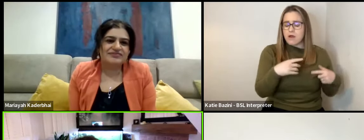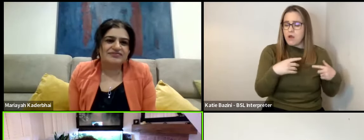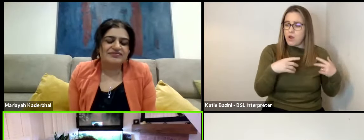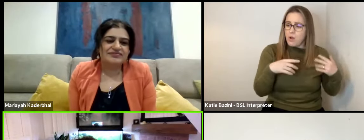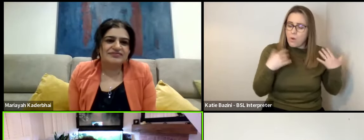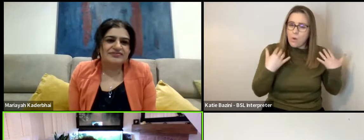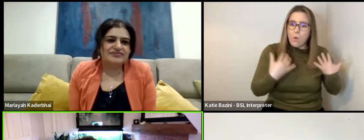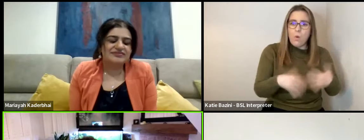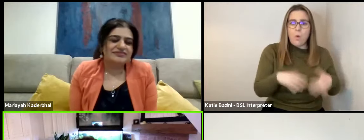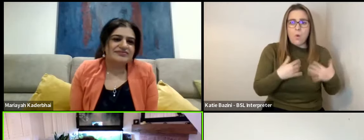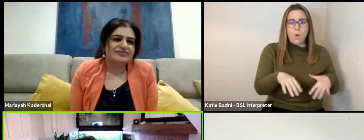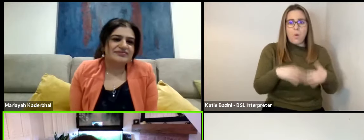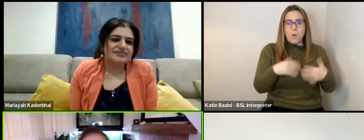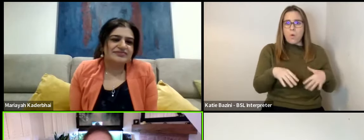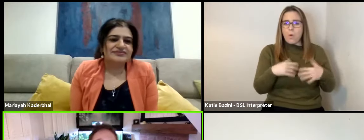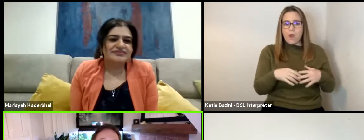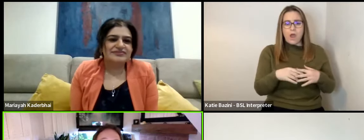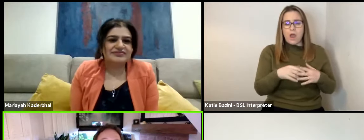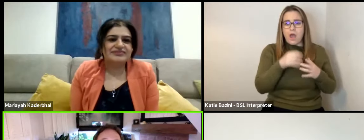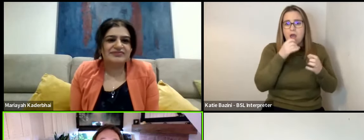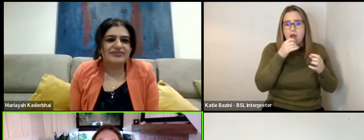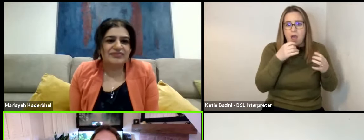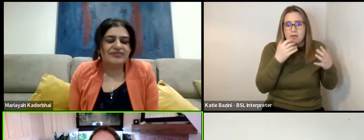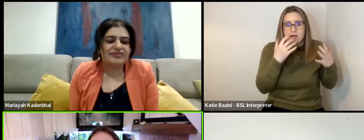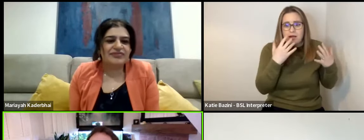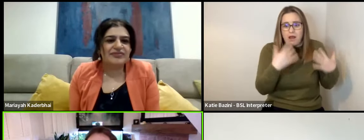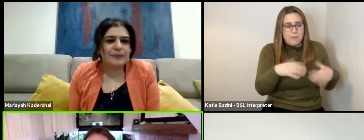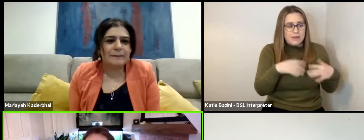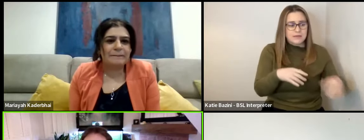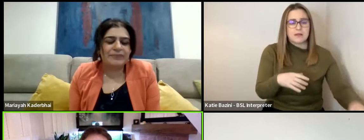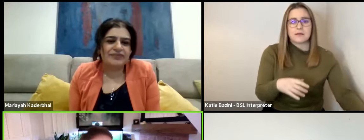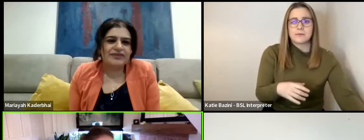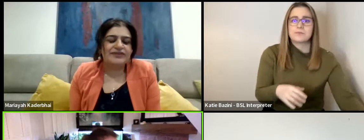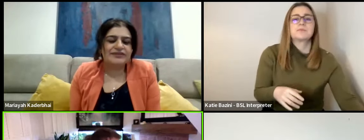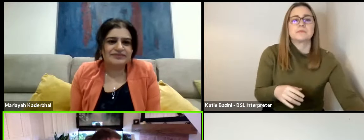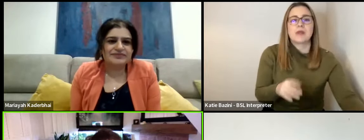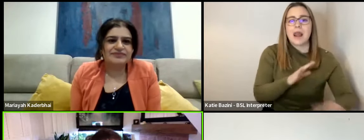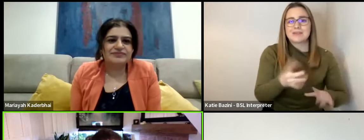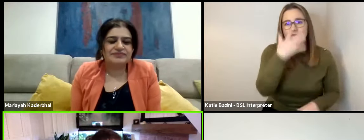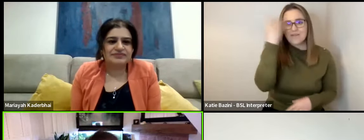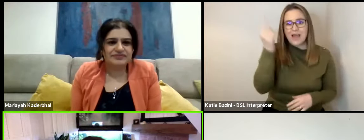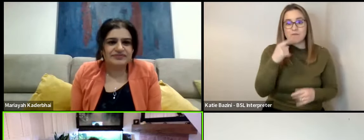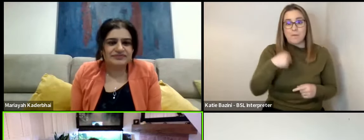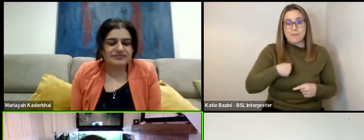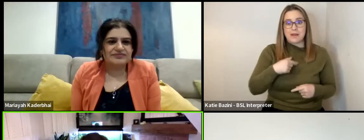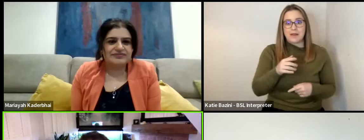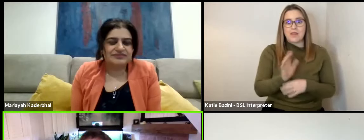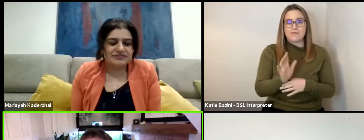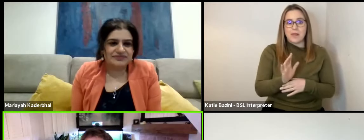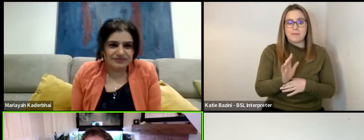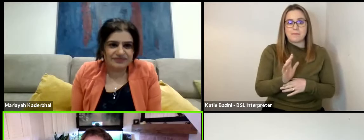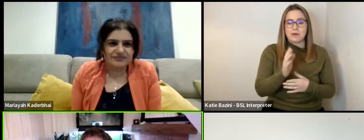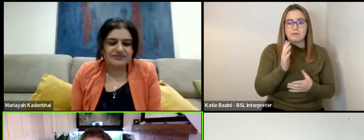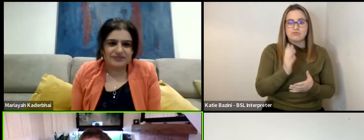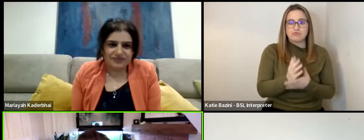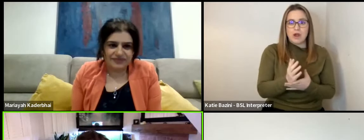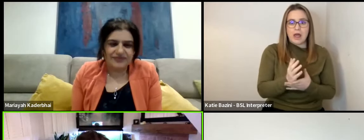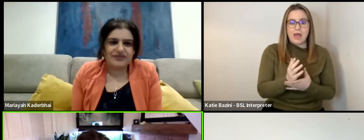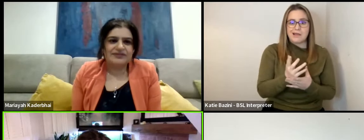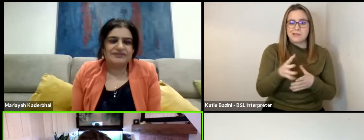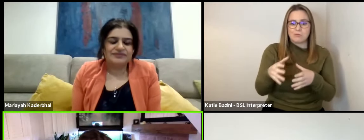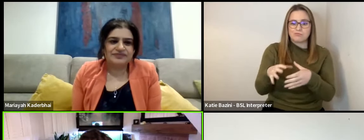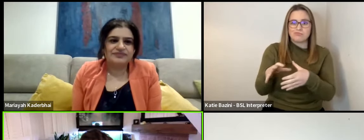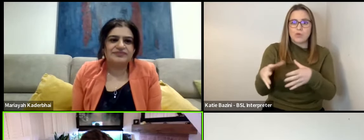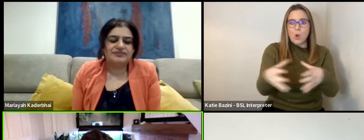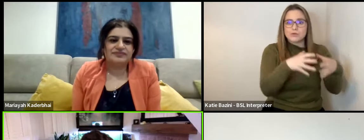amazing. And let's not forget, for me, this film, I mean, it's an ensemble, very much so in my